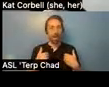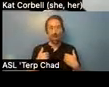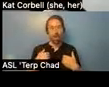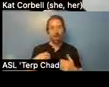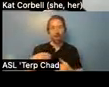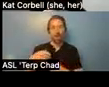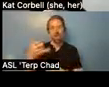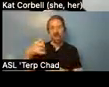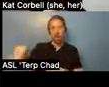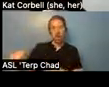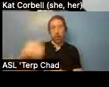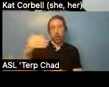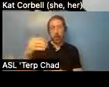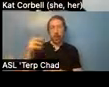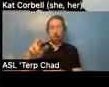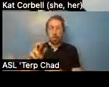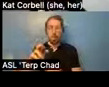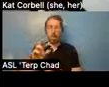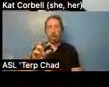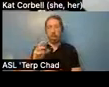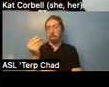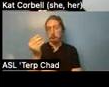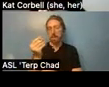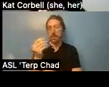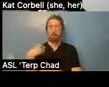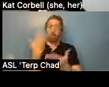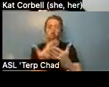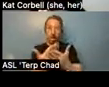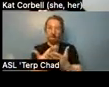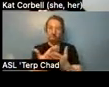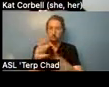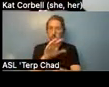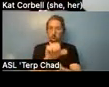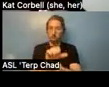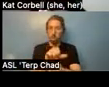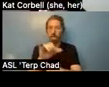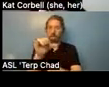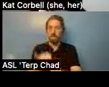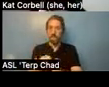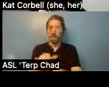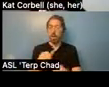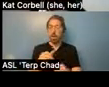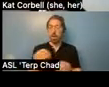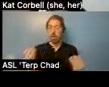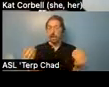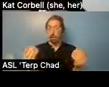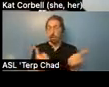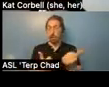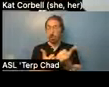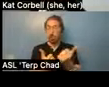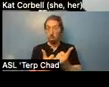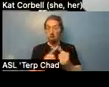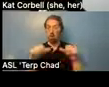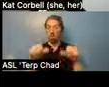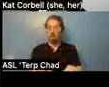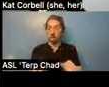all of those appointments. So it's very important that that lack of material support can keep people from getting to where they need to go in